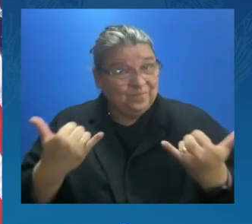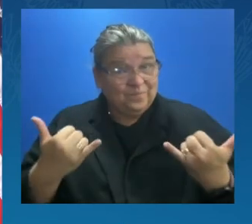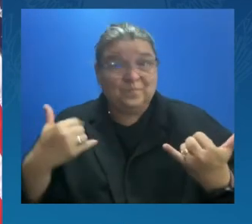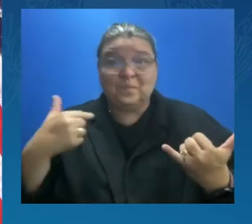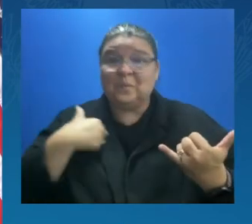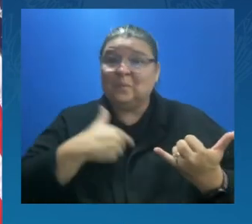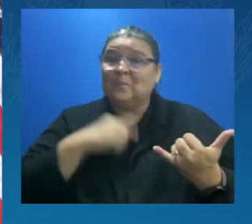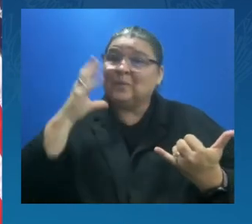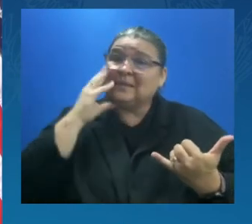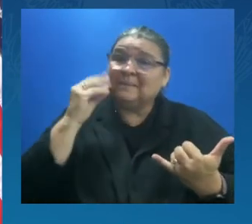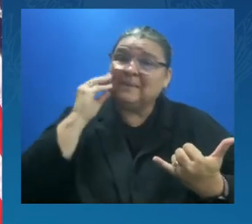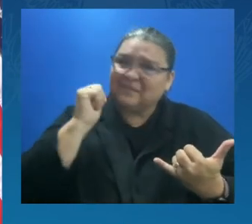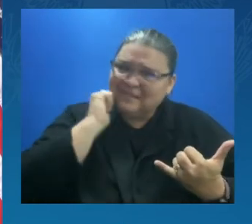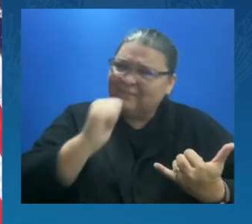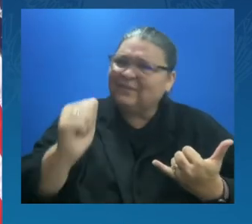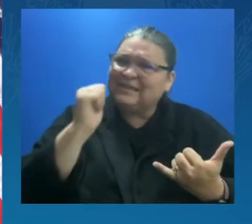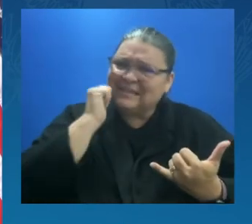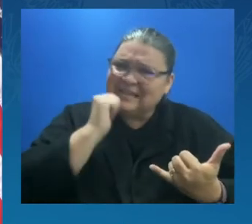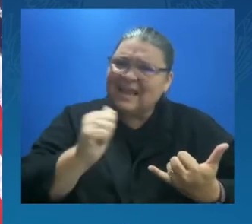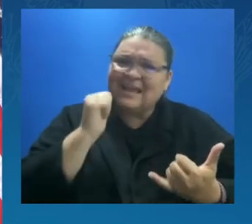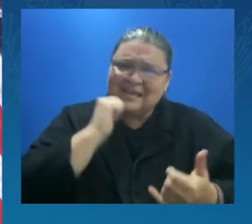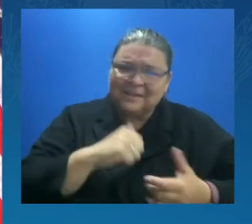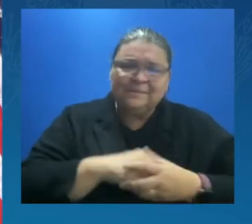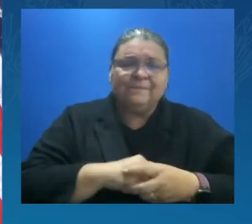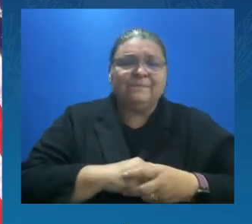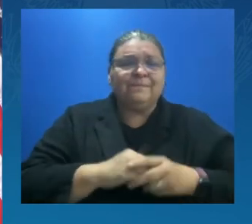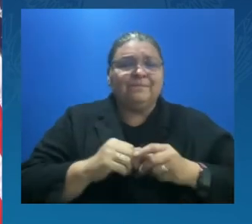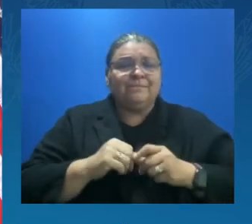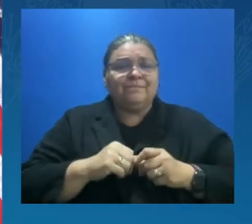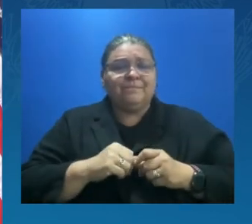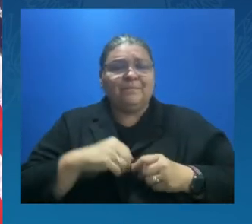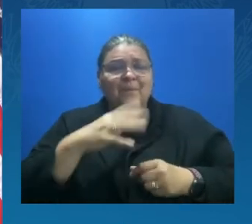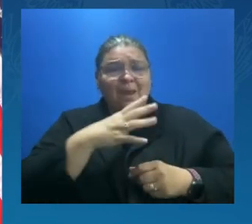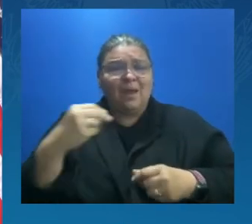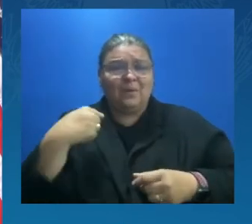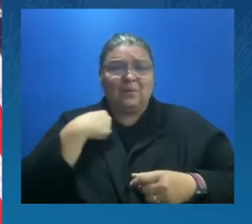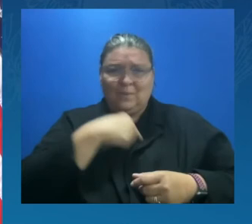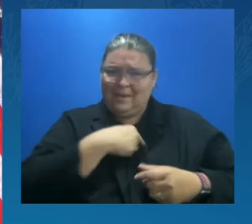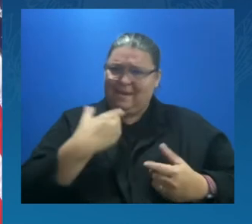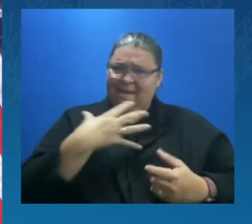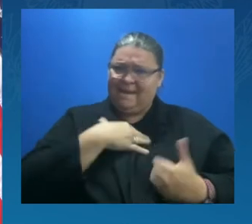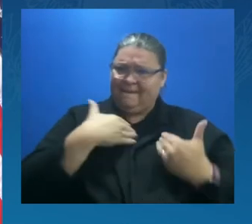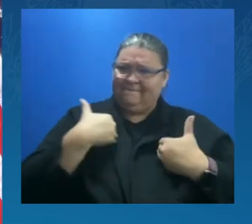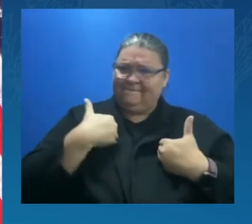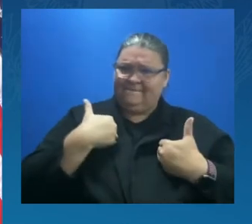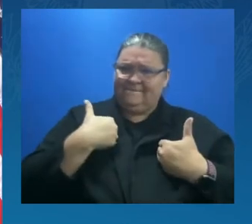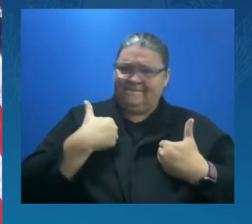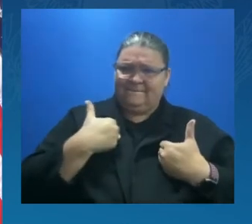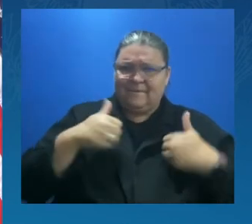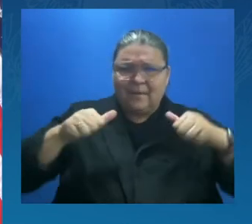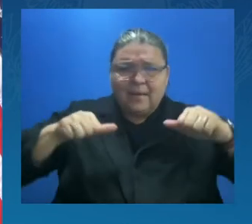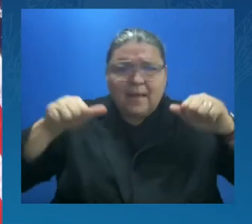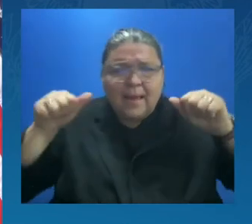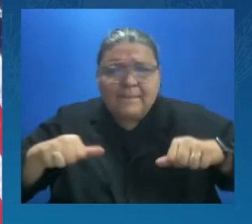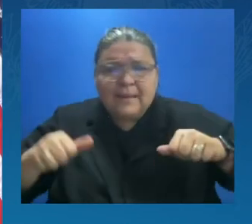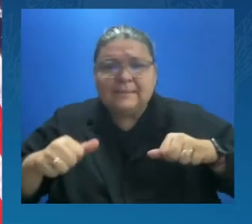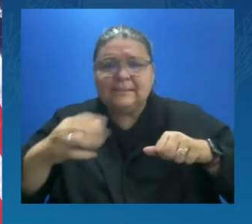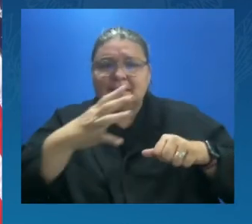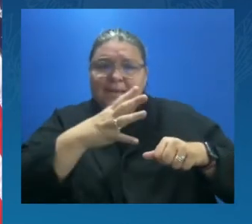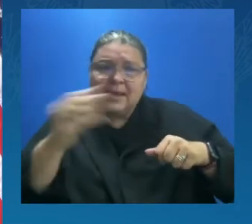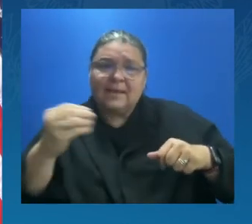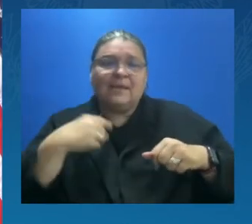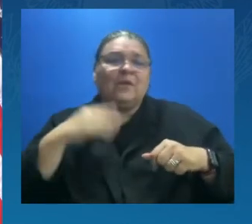And we have the ability, dare I say the responsibility, to take